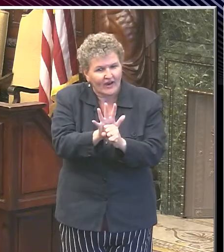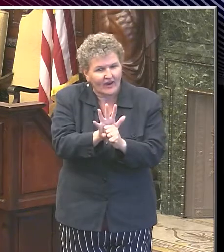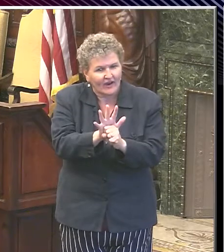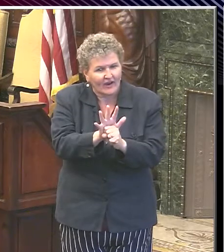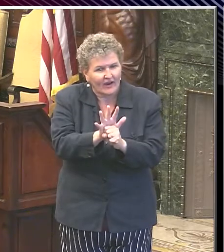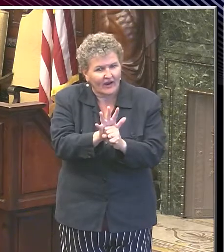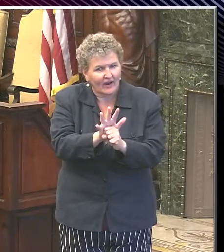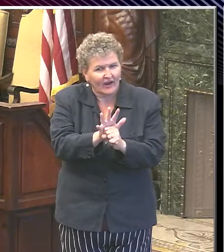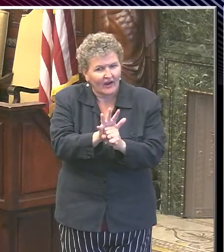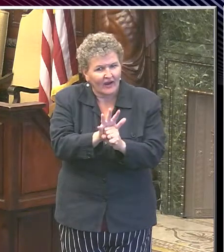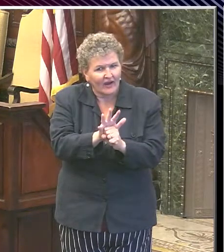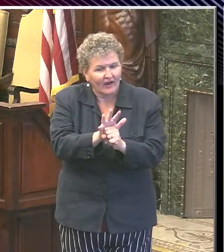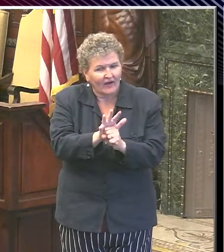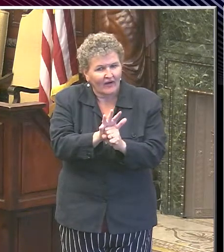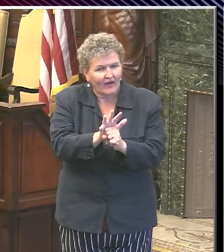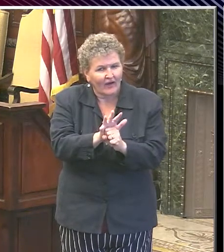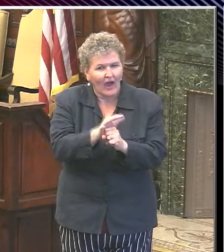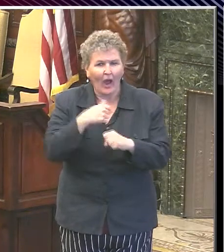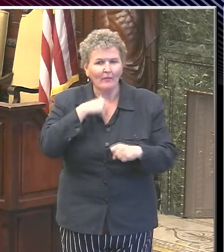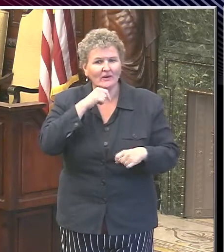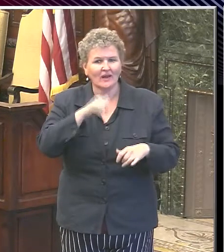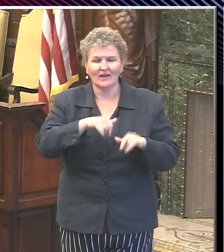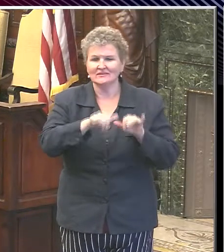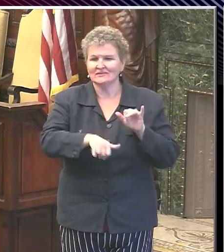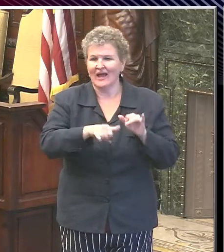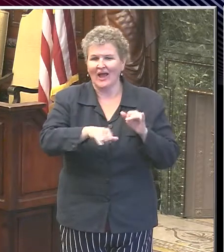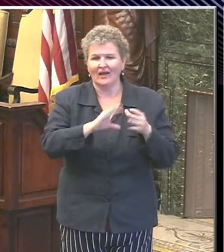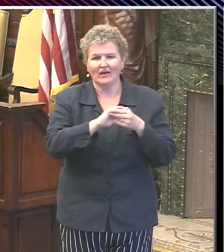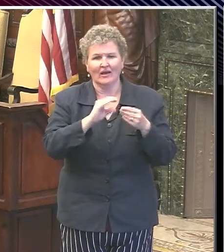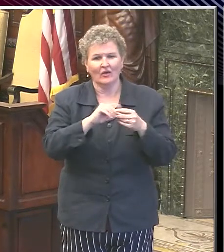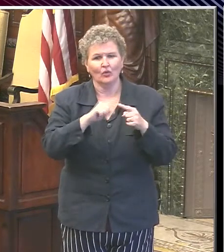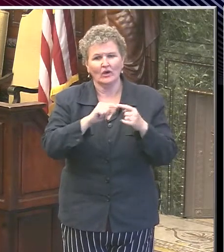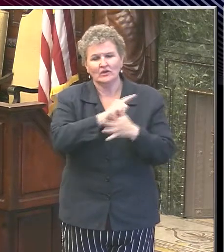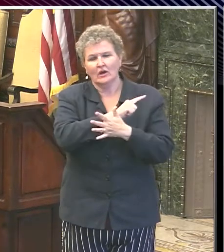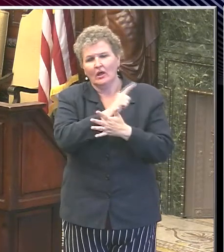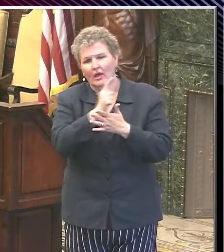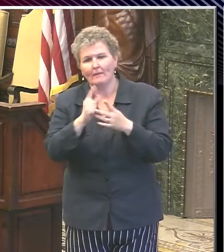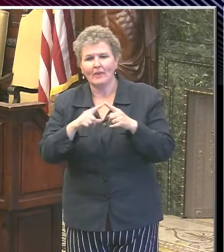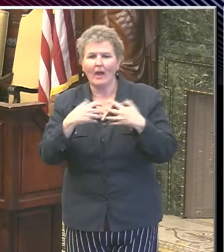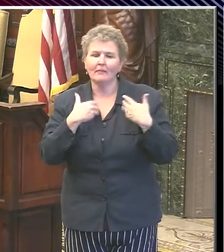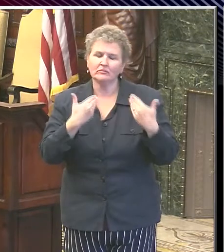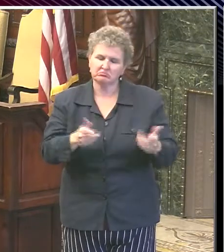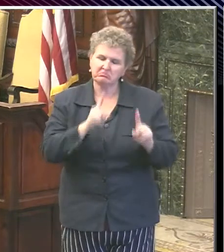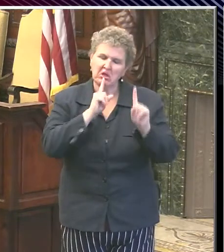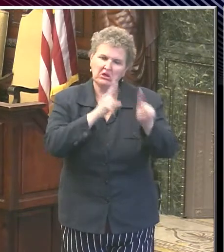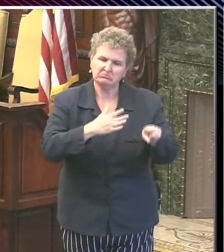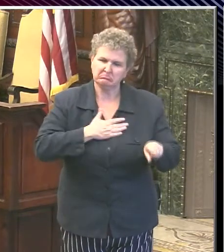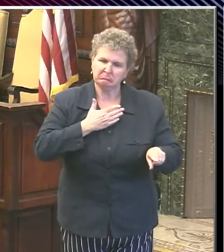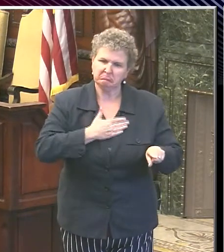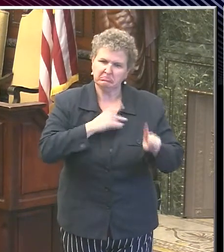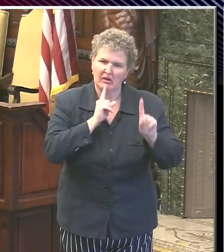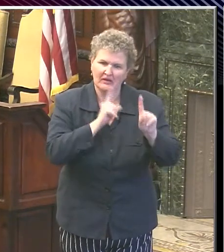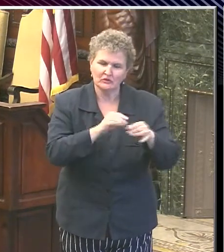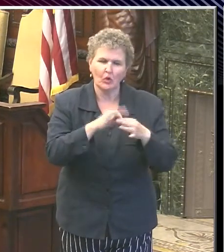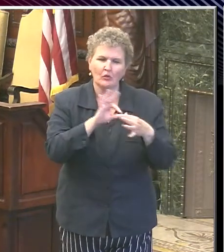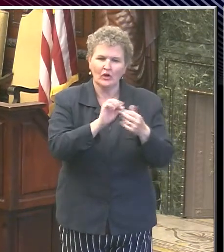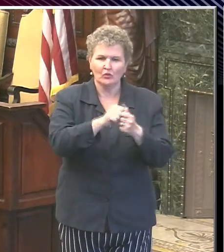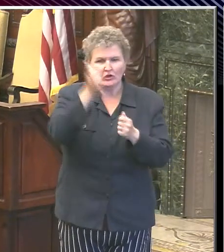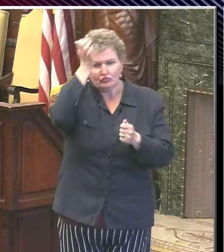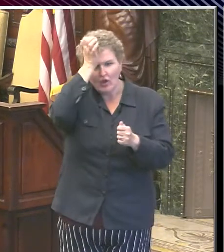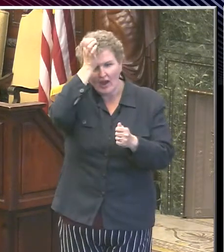because I probably won't be here by the time we get around to the second round. I mean, obviously, we've had some challenges with the sanitation department and